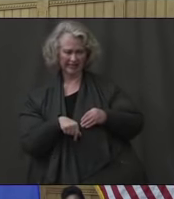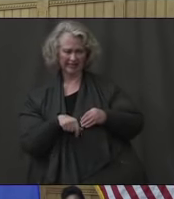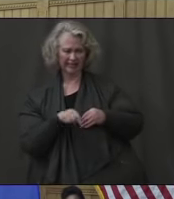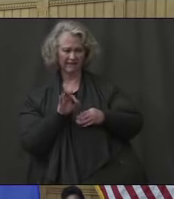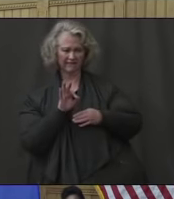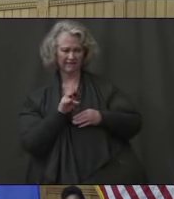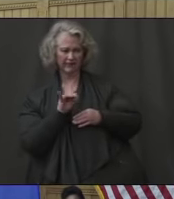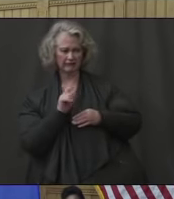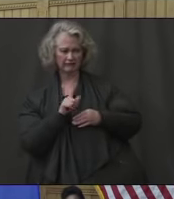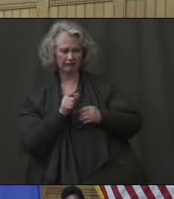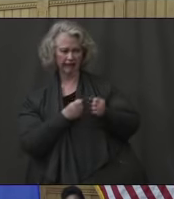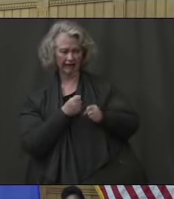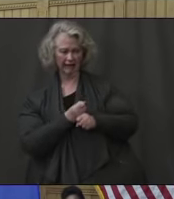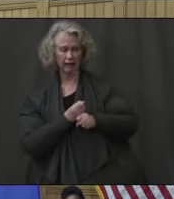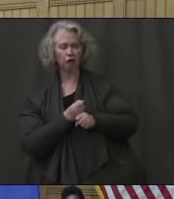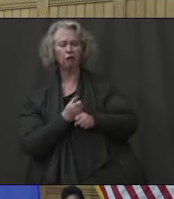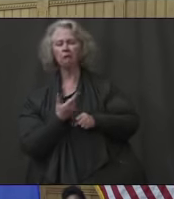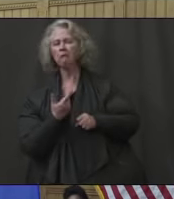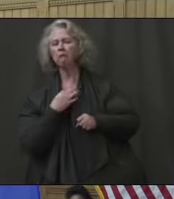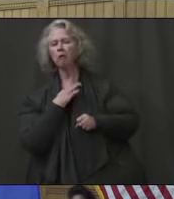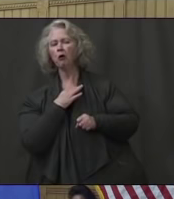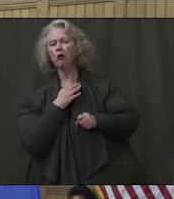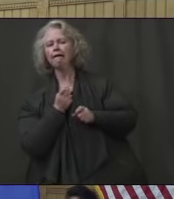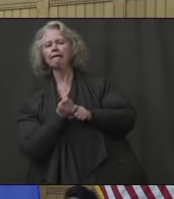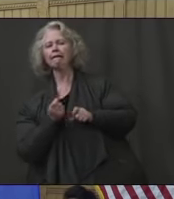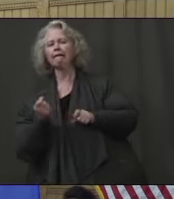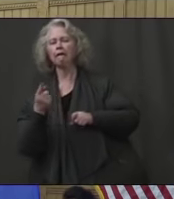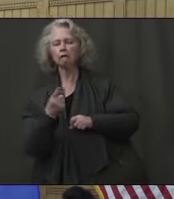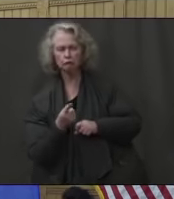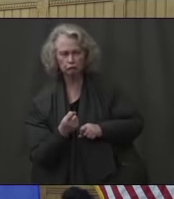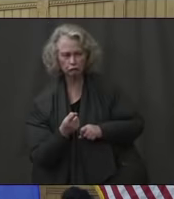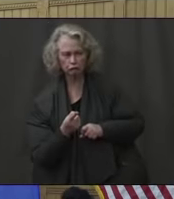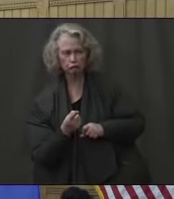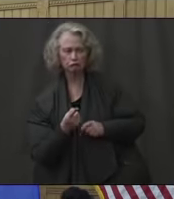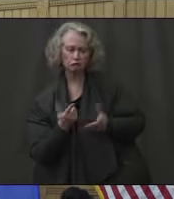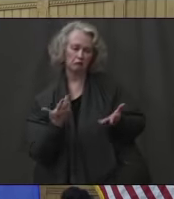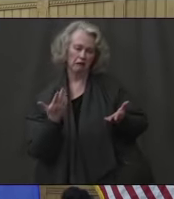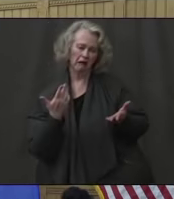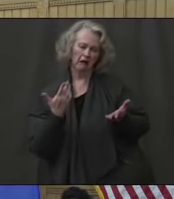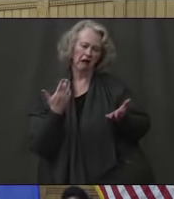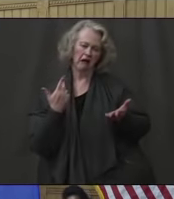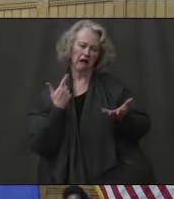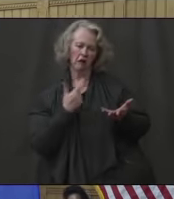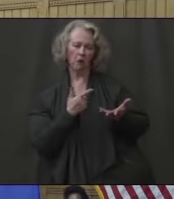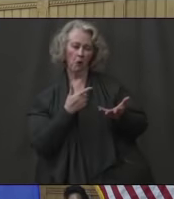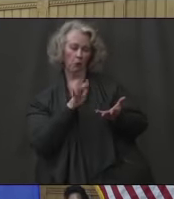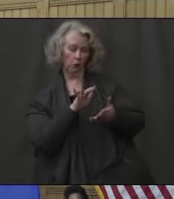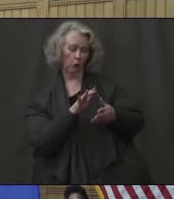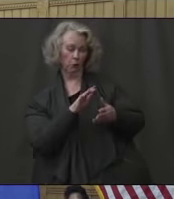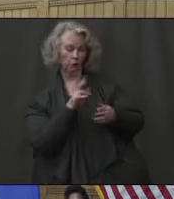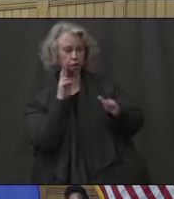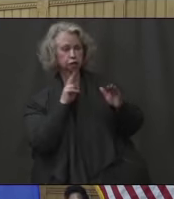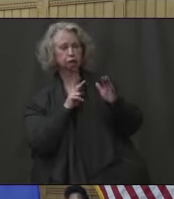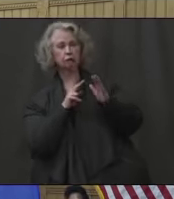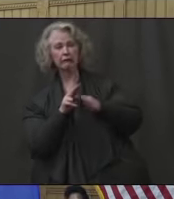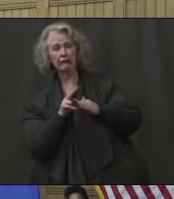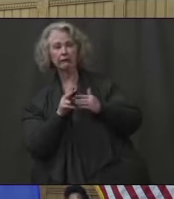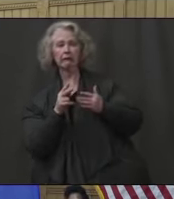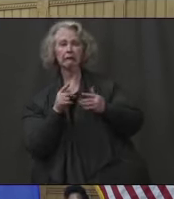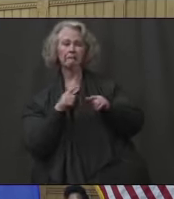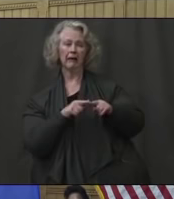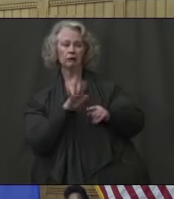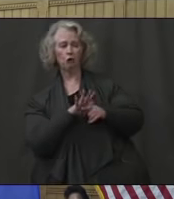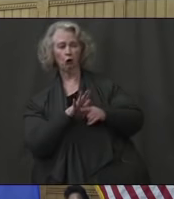What would the hit be in the next fiscal year? Obviously, that's a short term number that you gave us based on what you know right now.